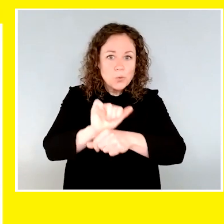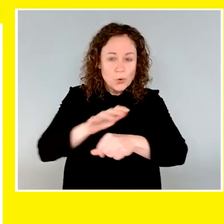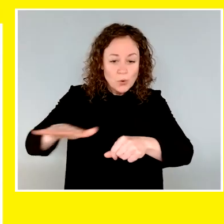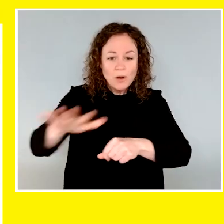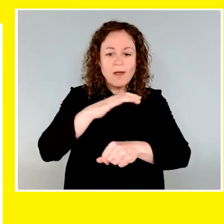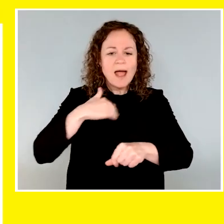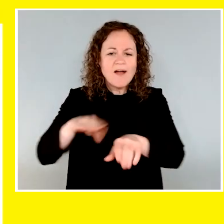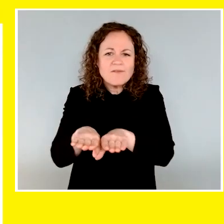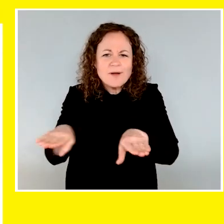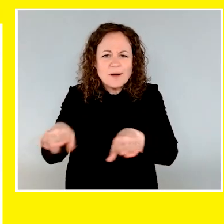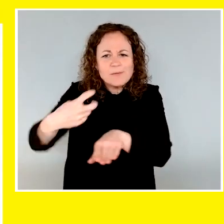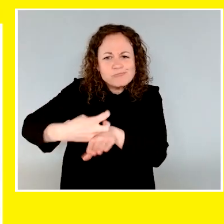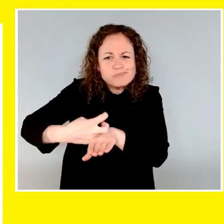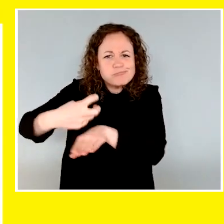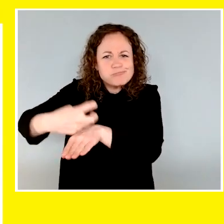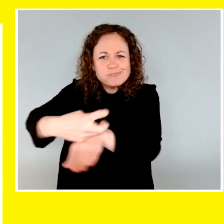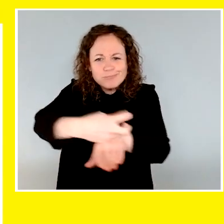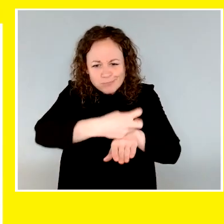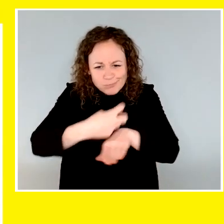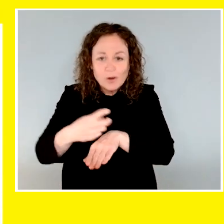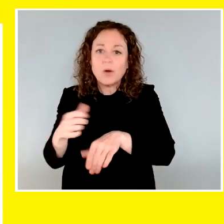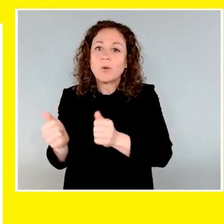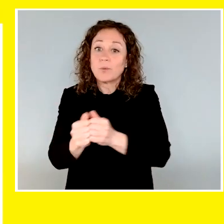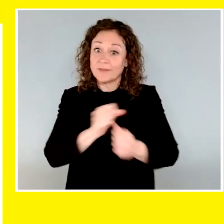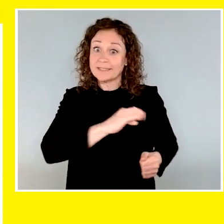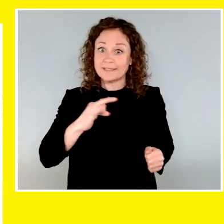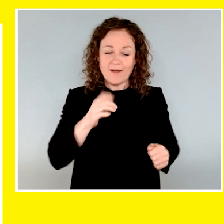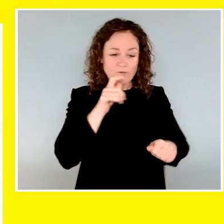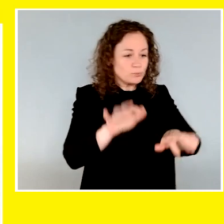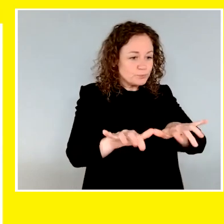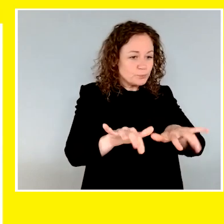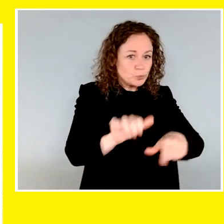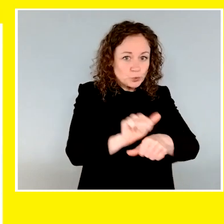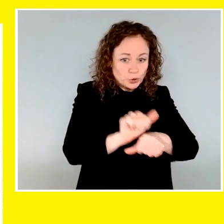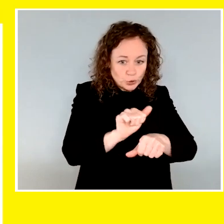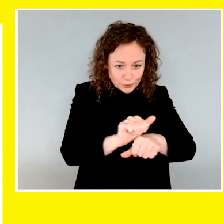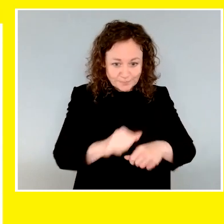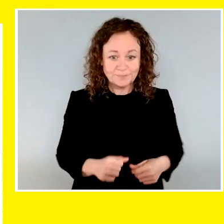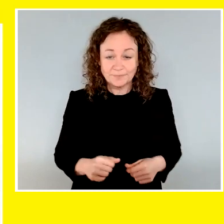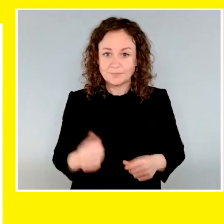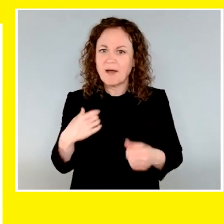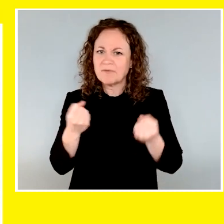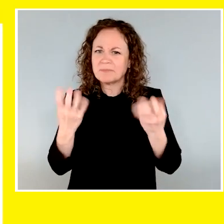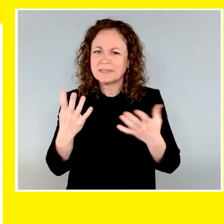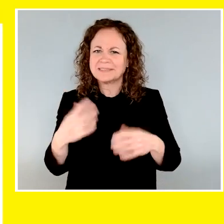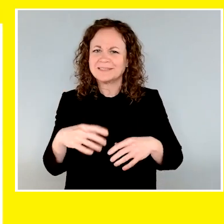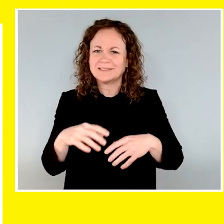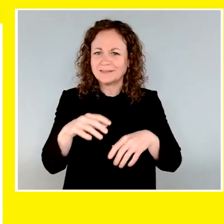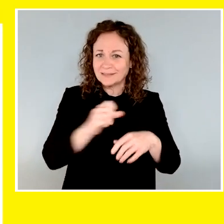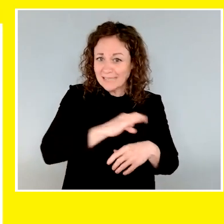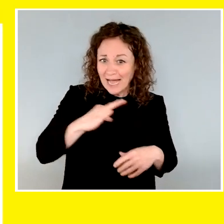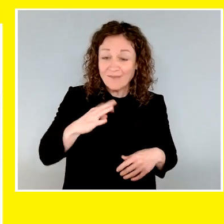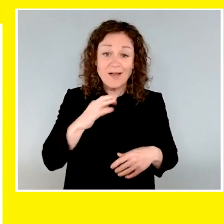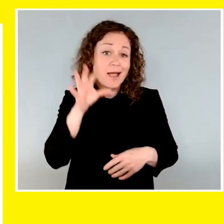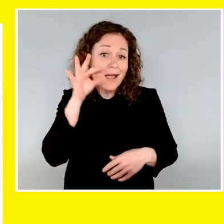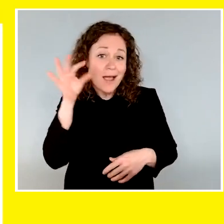with several dog beds located next to workstations. We have a number of staff members and two resident Canine Campus cats, Thelma